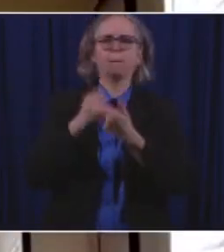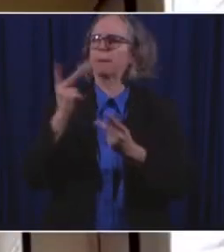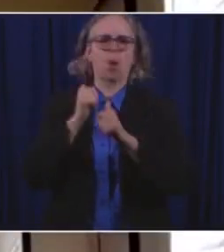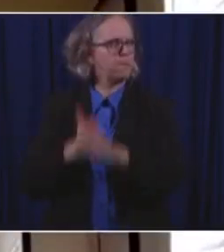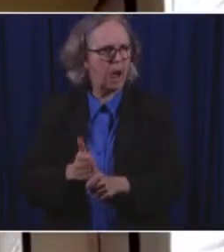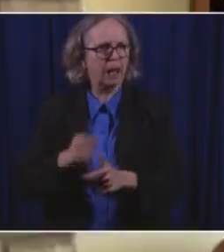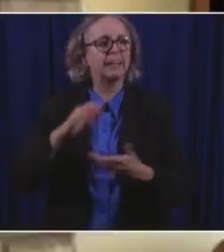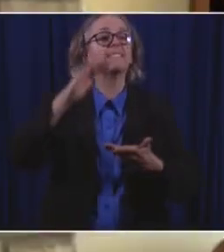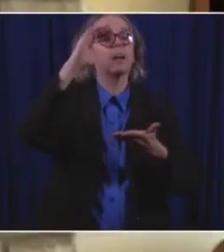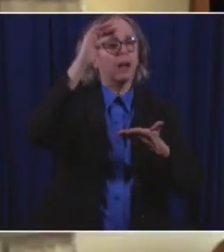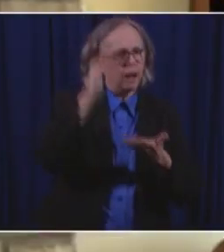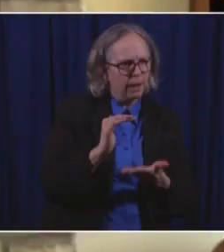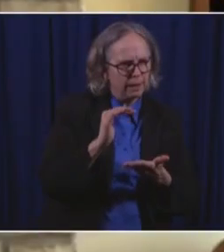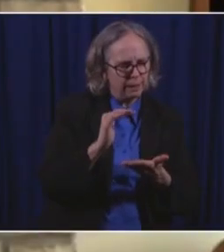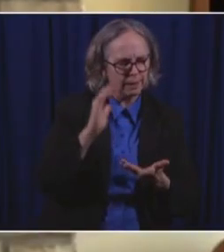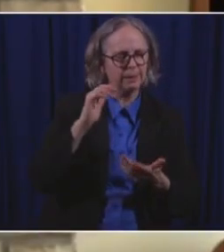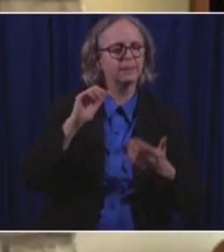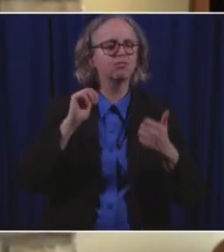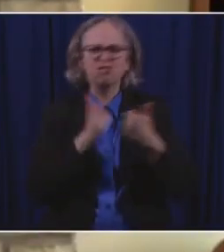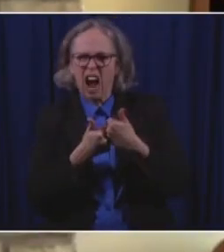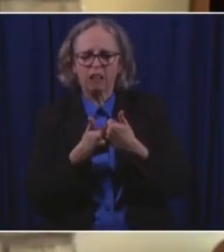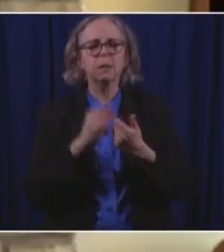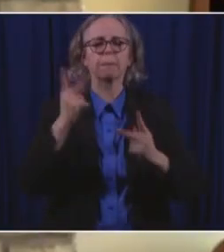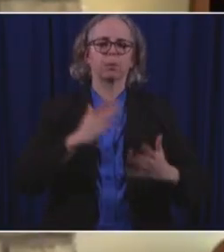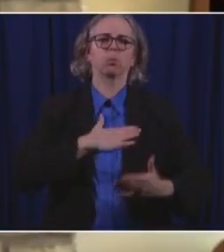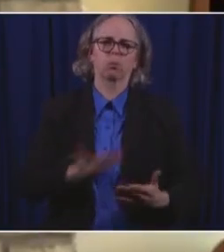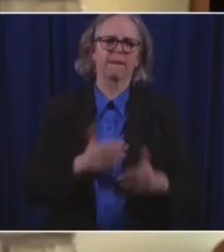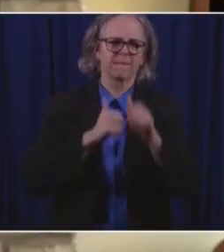All right. Very good. Thank